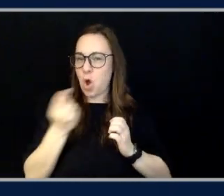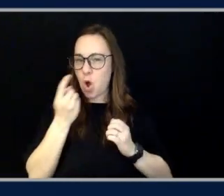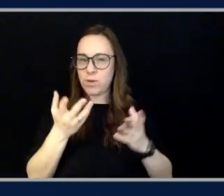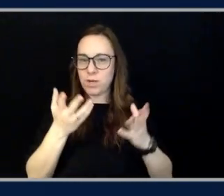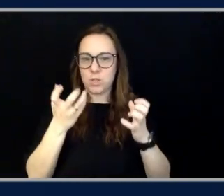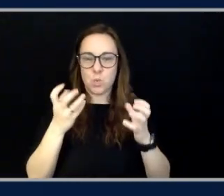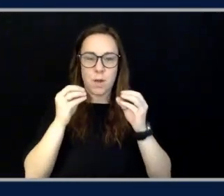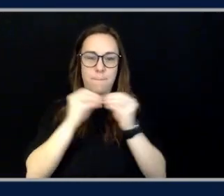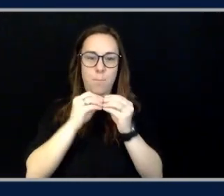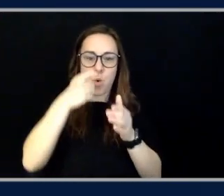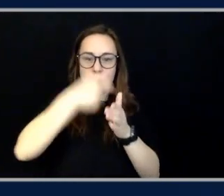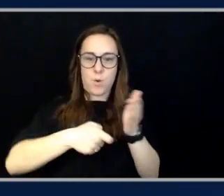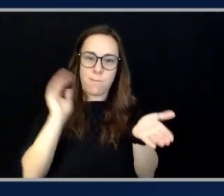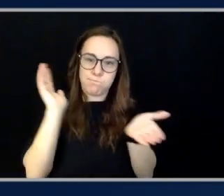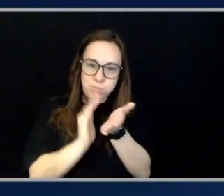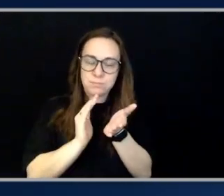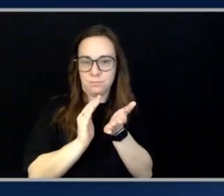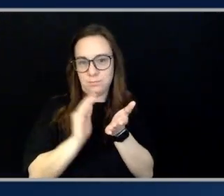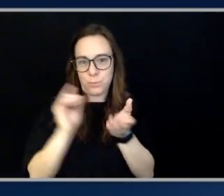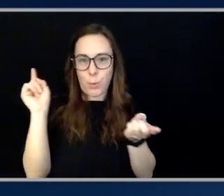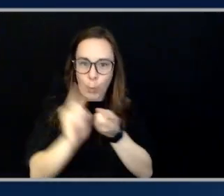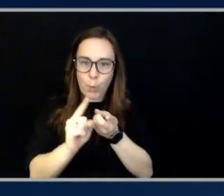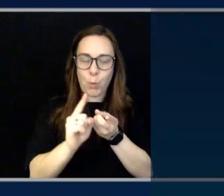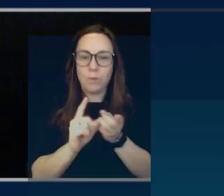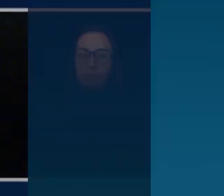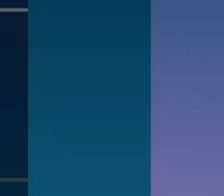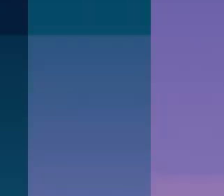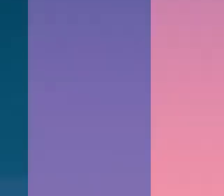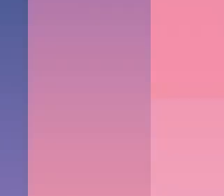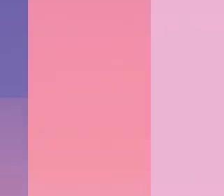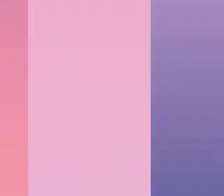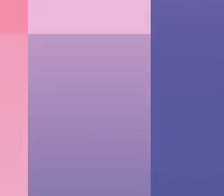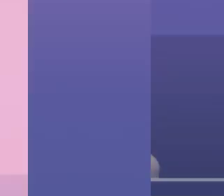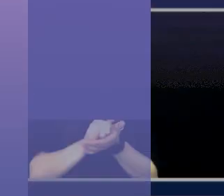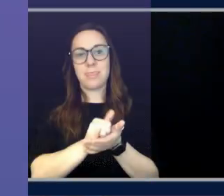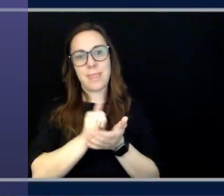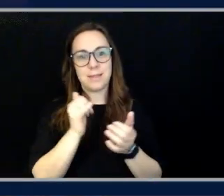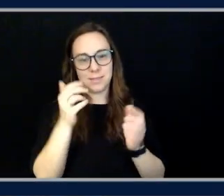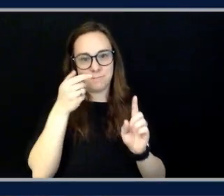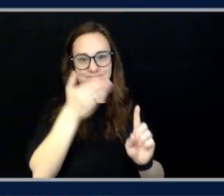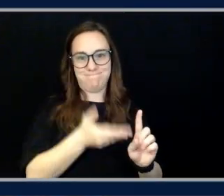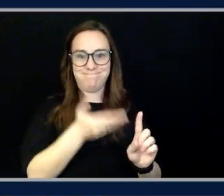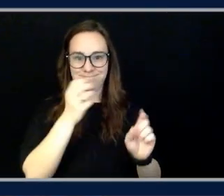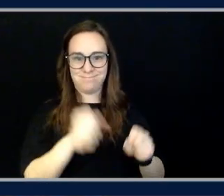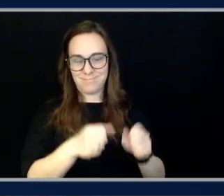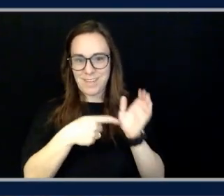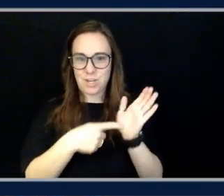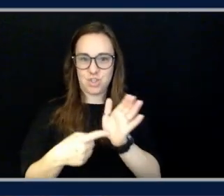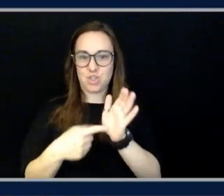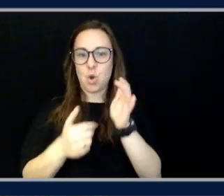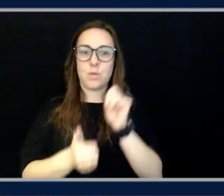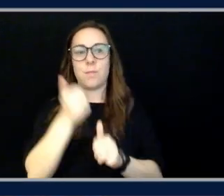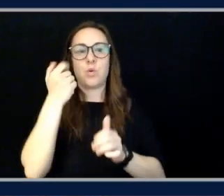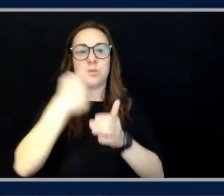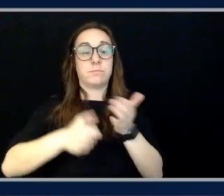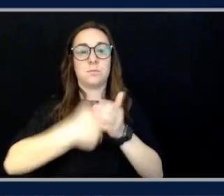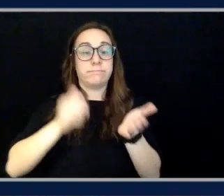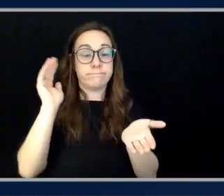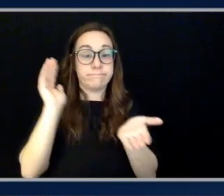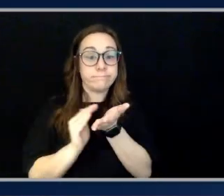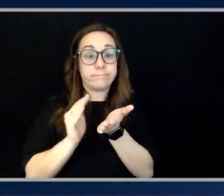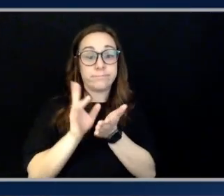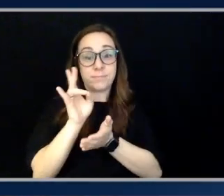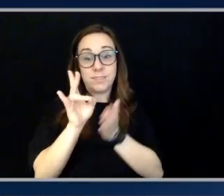performance, cheaper. And that's what these models excel at, which is they are the most price performed models on Bedrock. They're over 75% cheaper